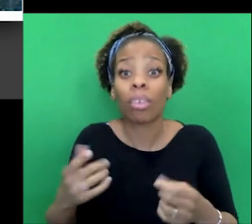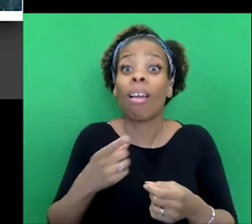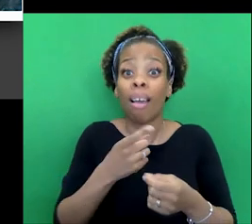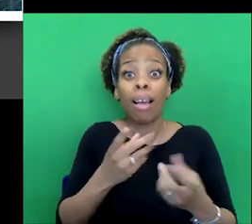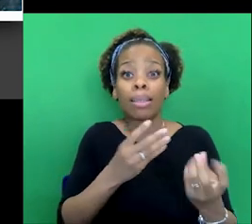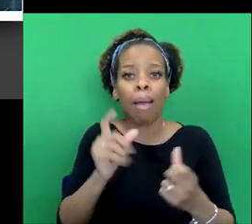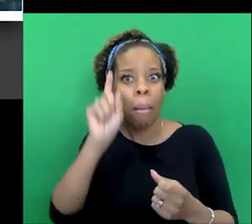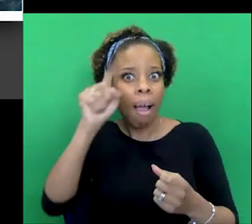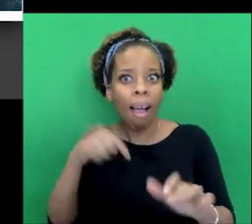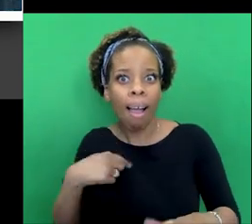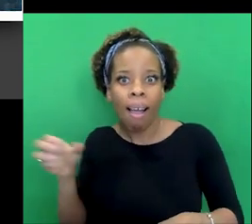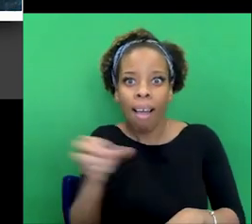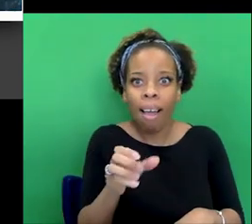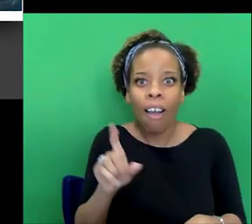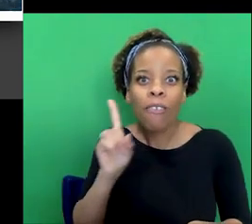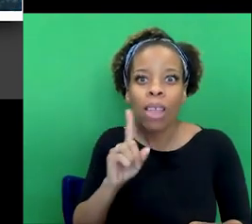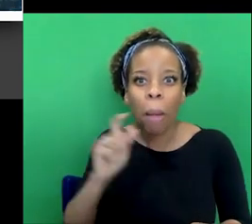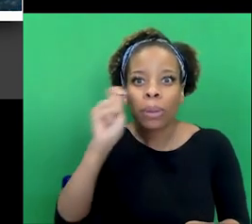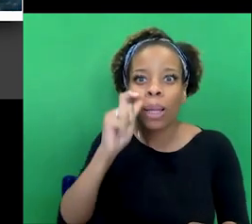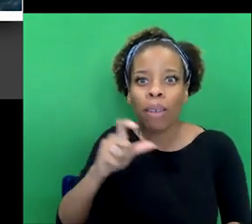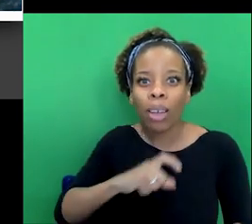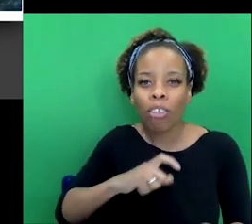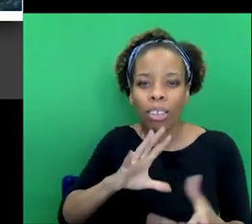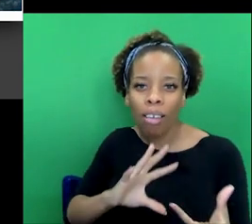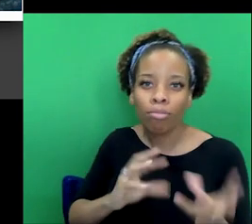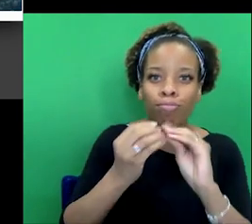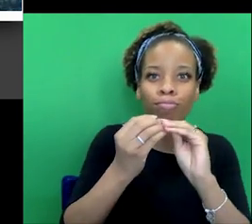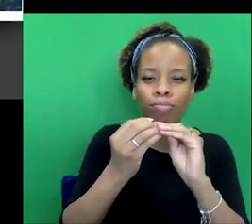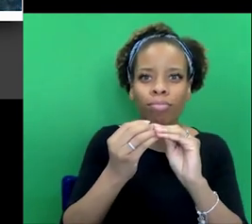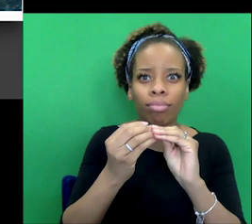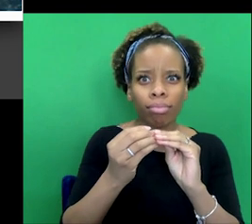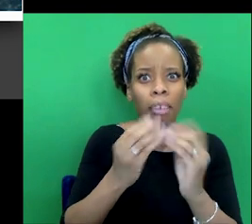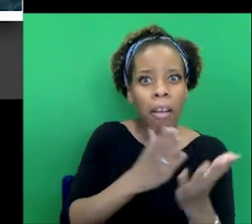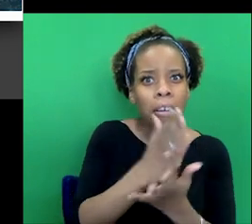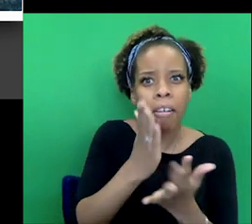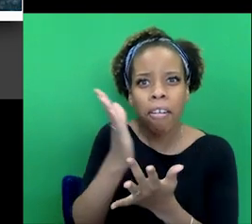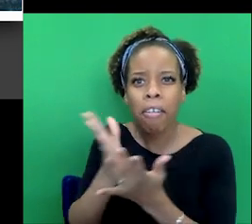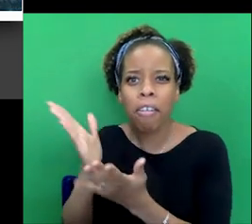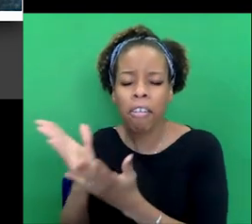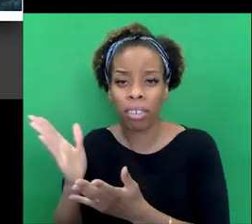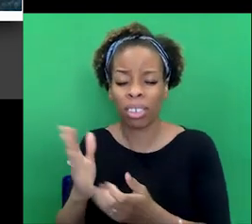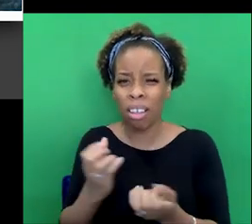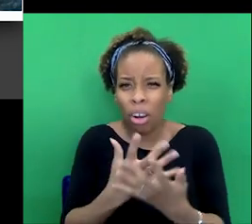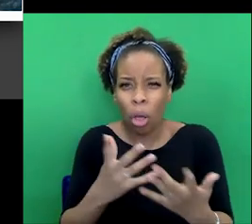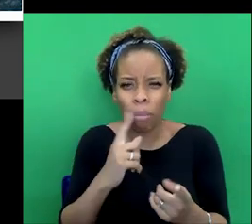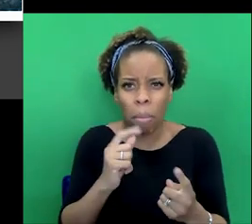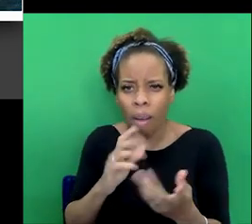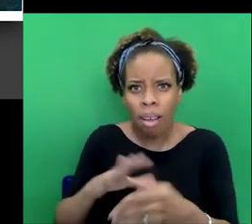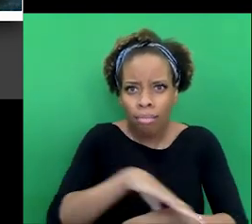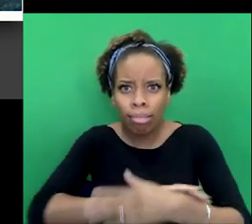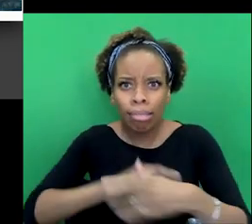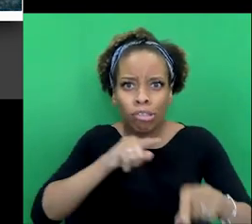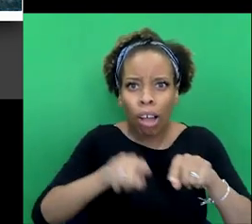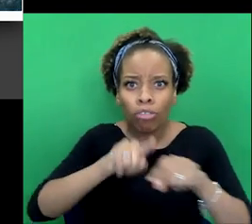detectives, and they were able to detect in different kinds of ways. So there were various kinds of twists that were put on this.